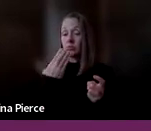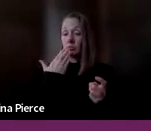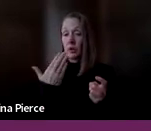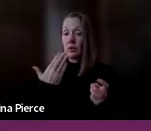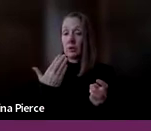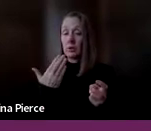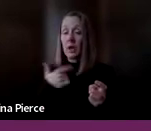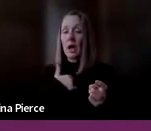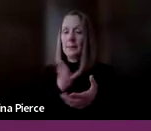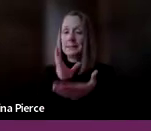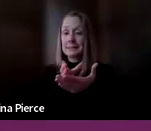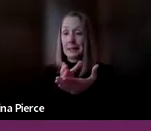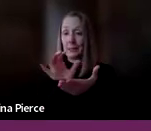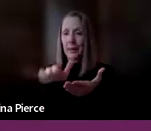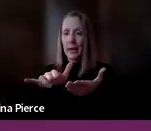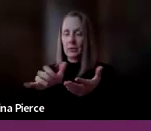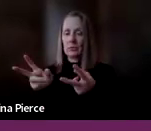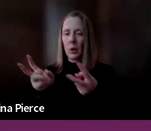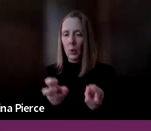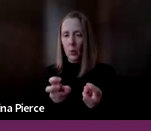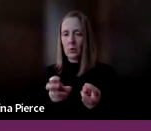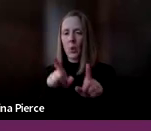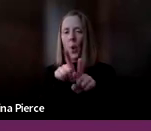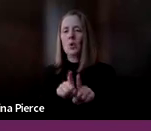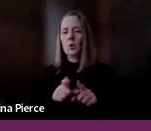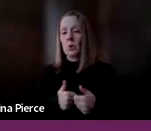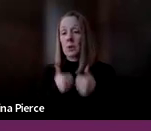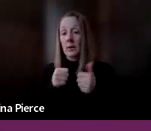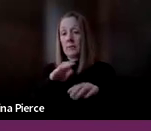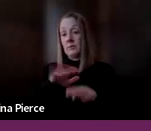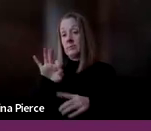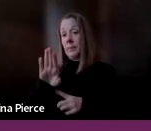going that recording um it's also live on facebook at the moment